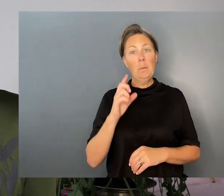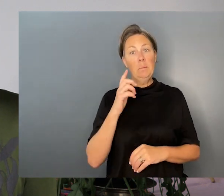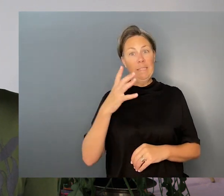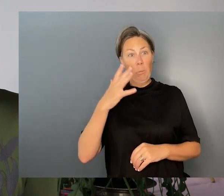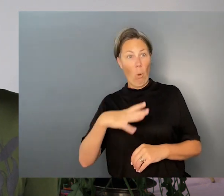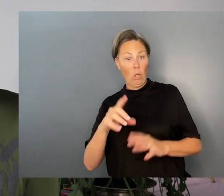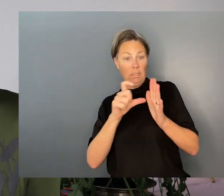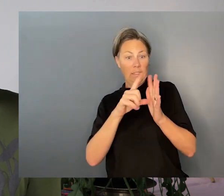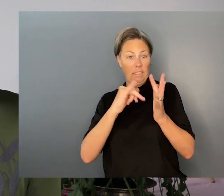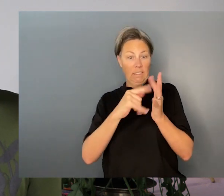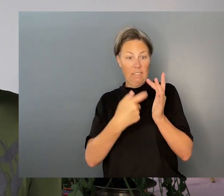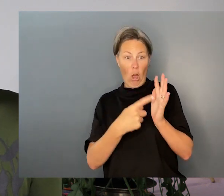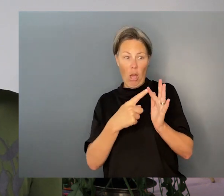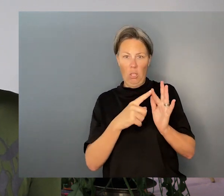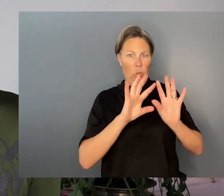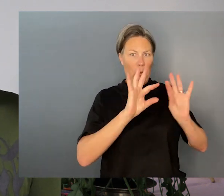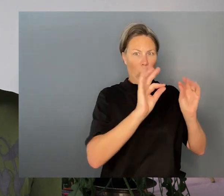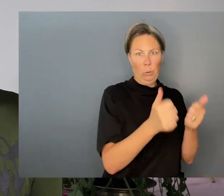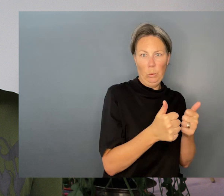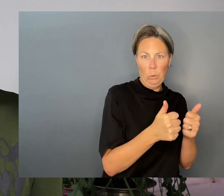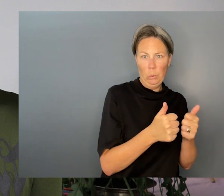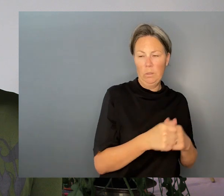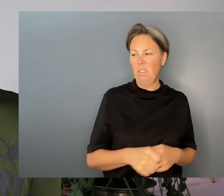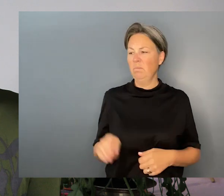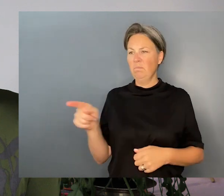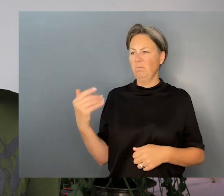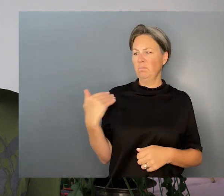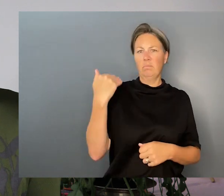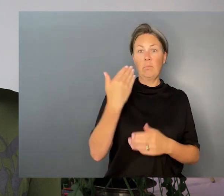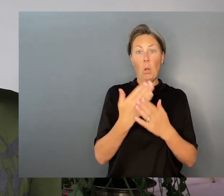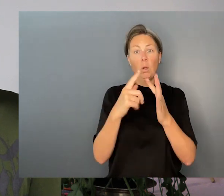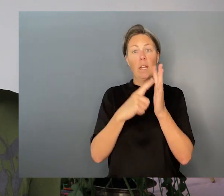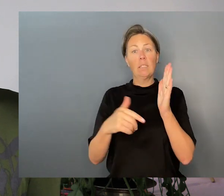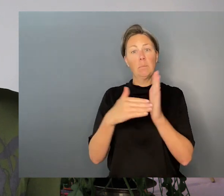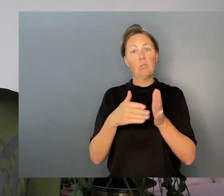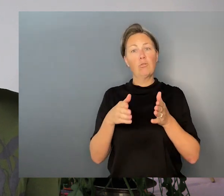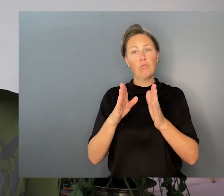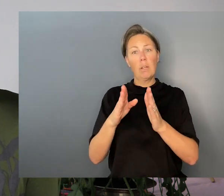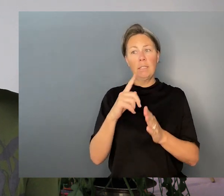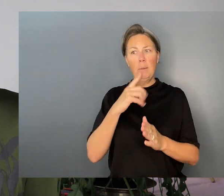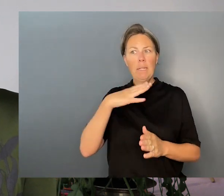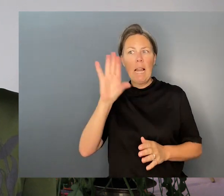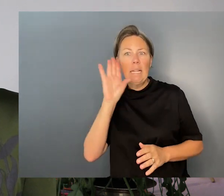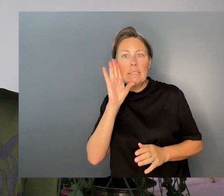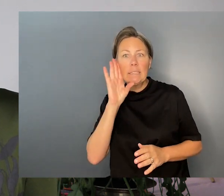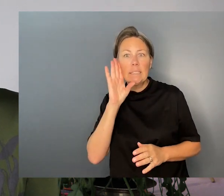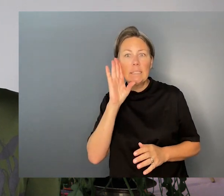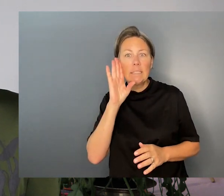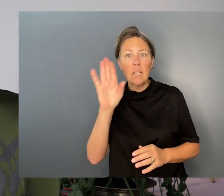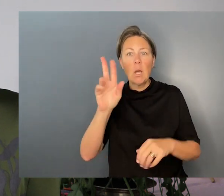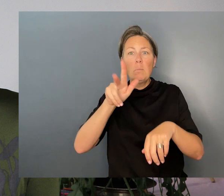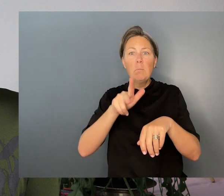good. You stopped me on Elizabeth Street and told me to listen. Could I hear the river running beneath the blue stone?